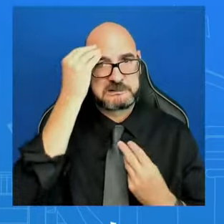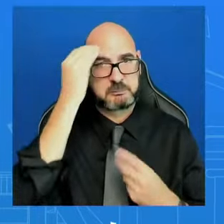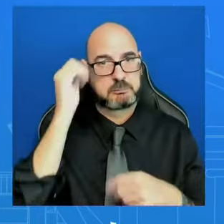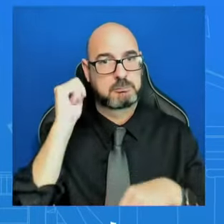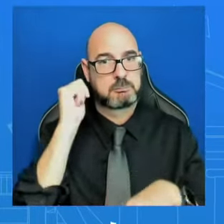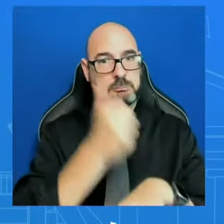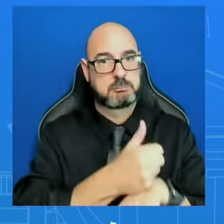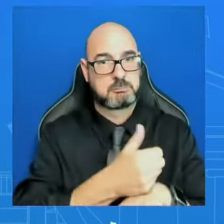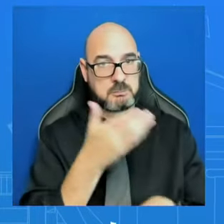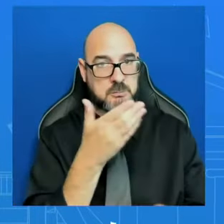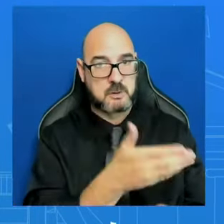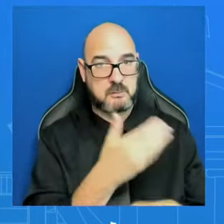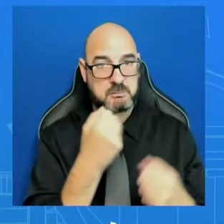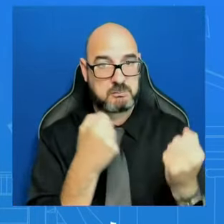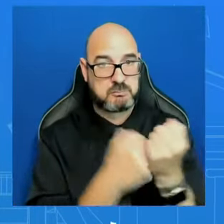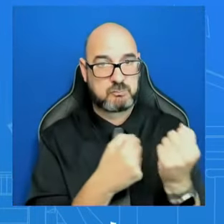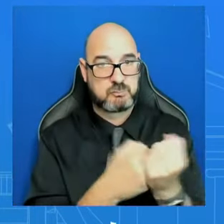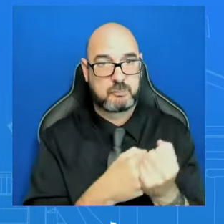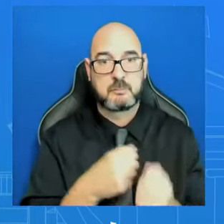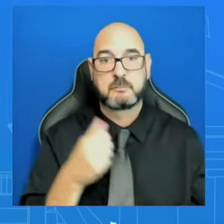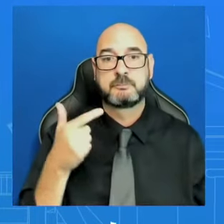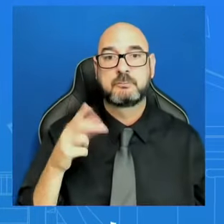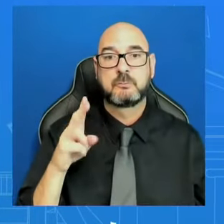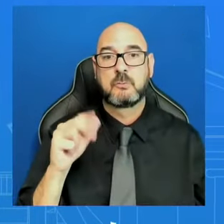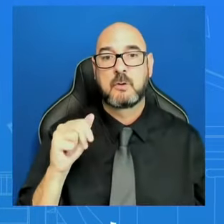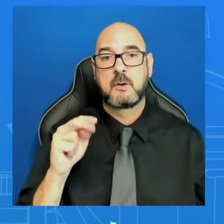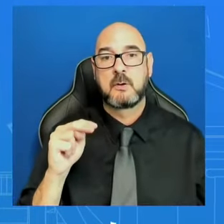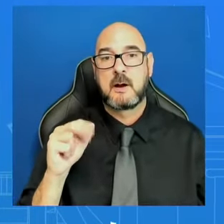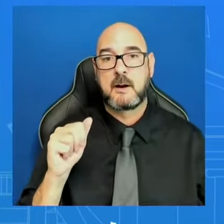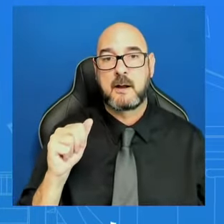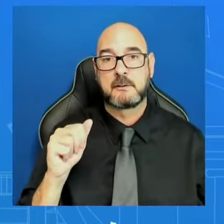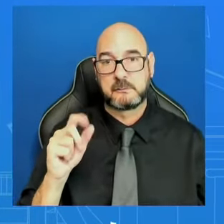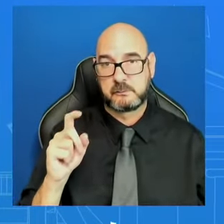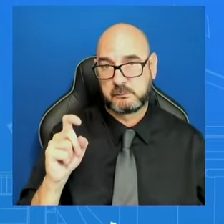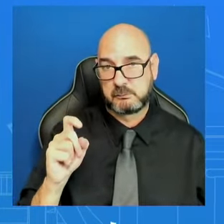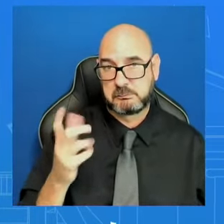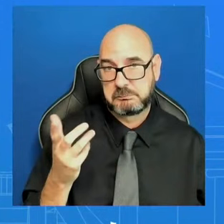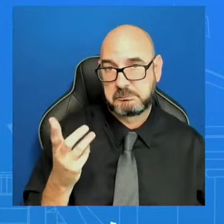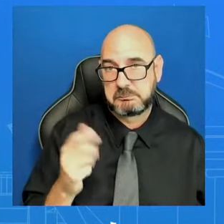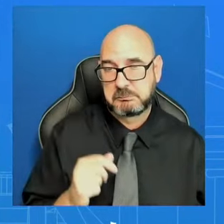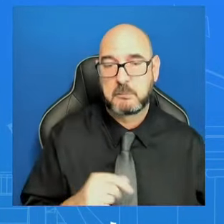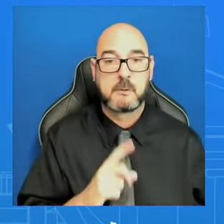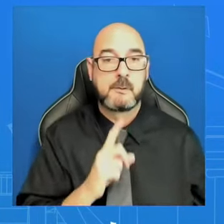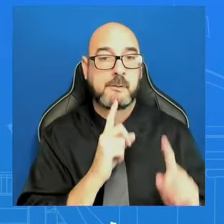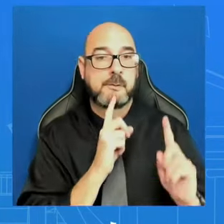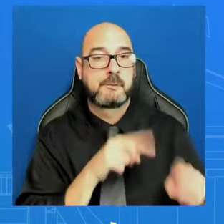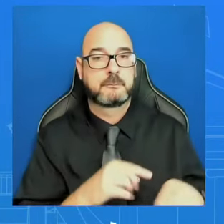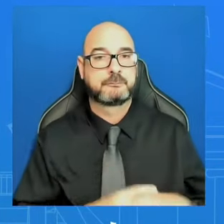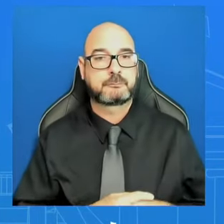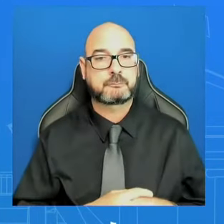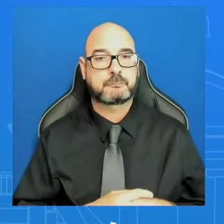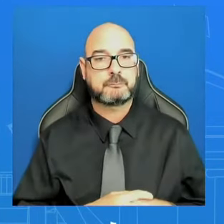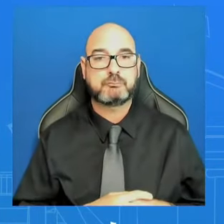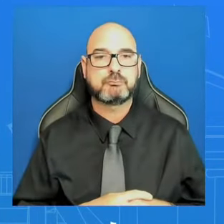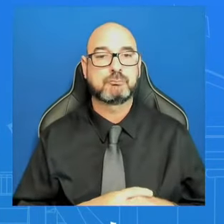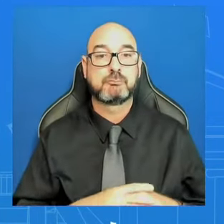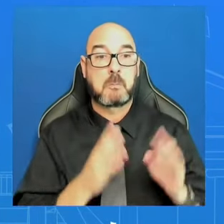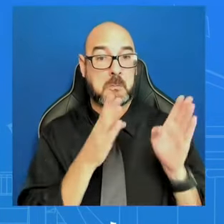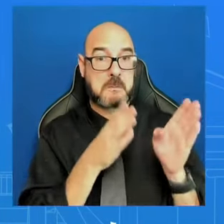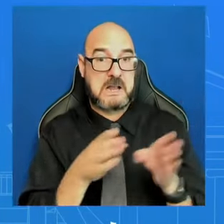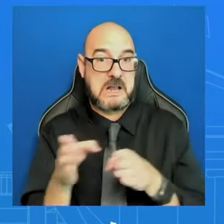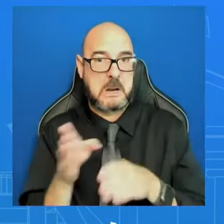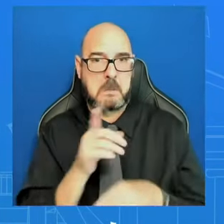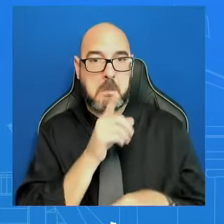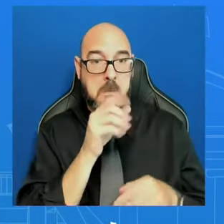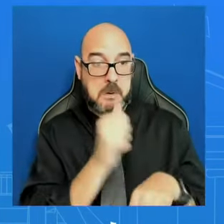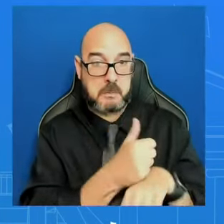There's no plans for a secret military base. And we've said many times that there's an 1899 arbitral ruling about the border between